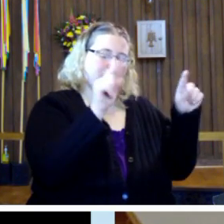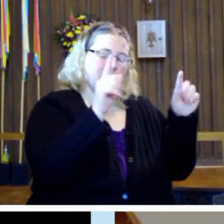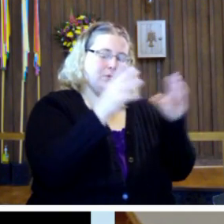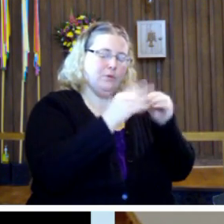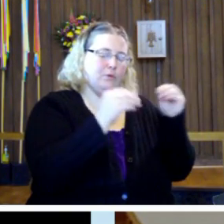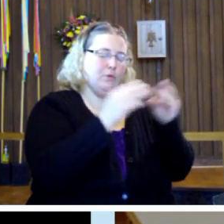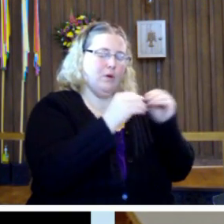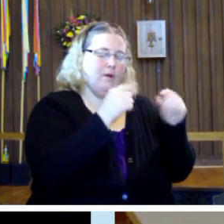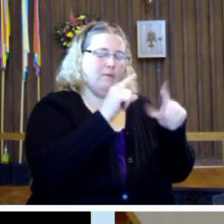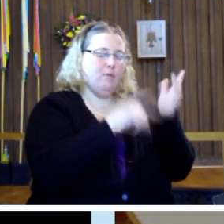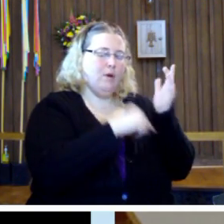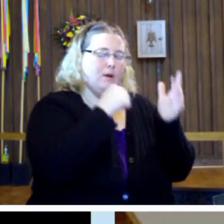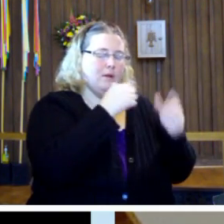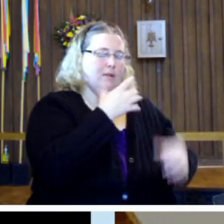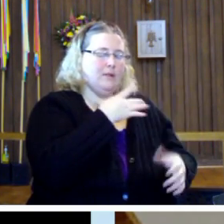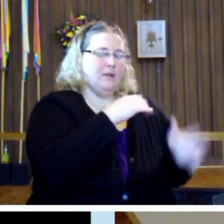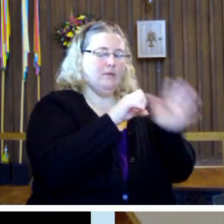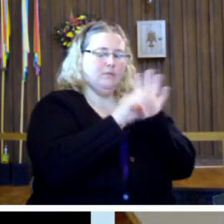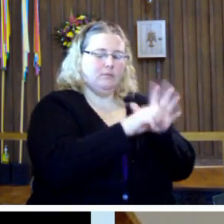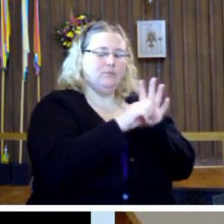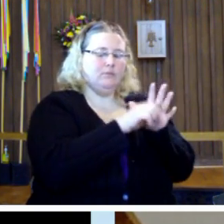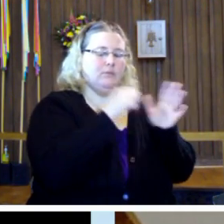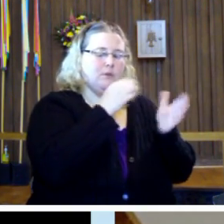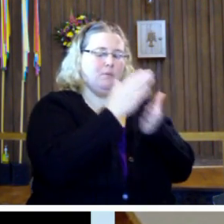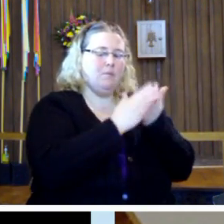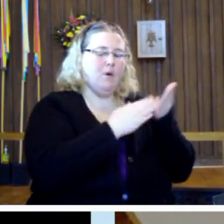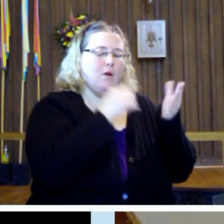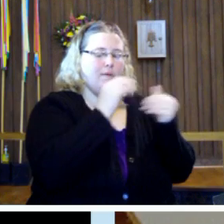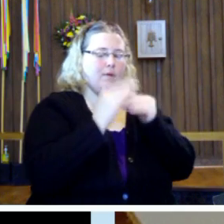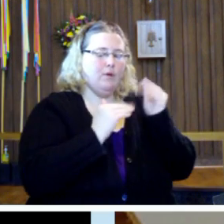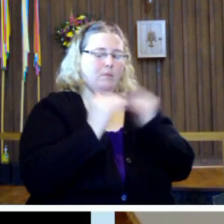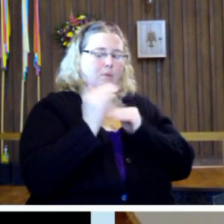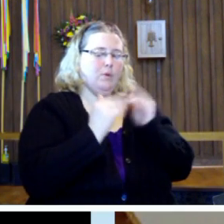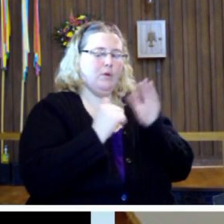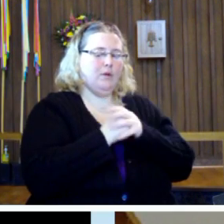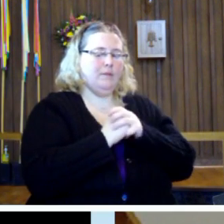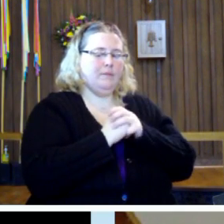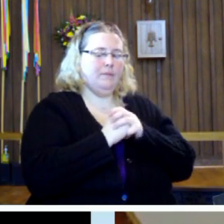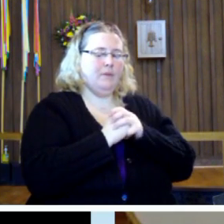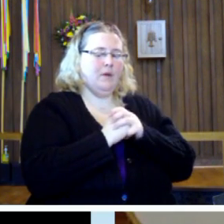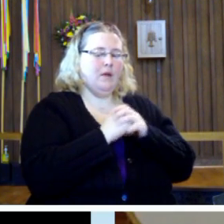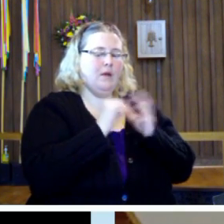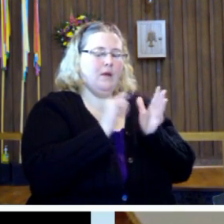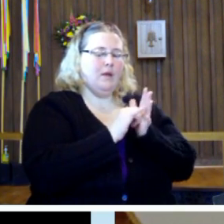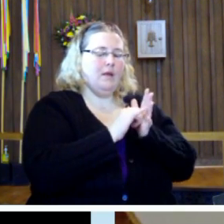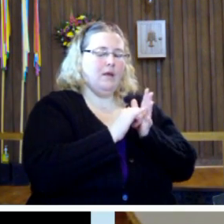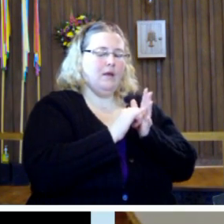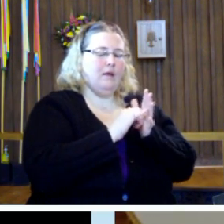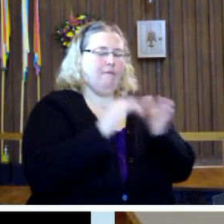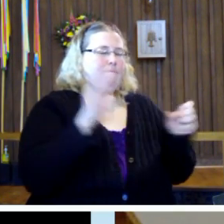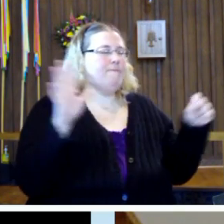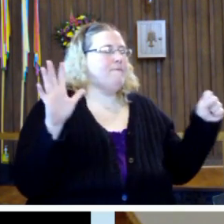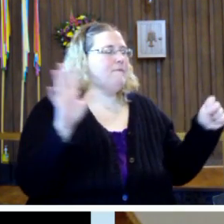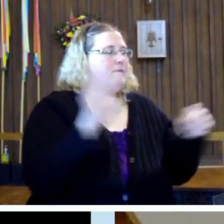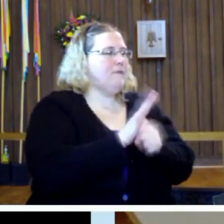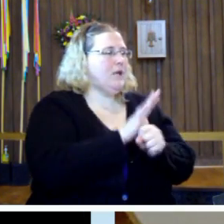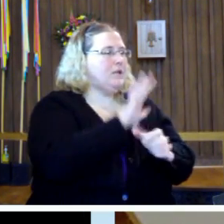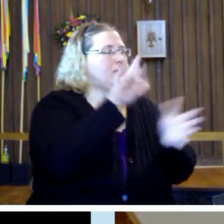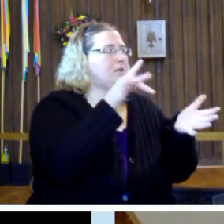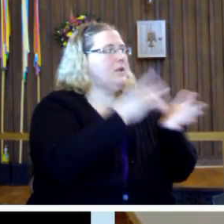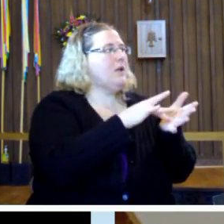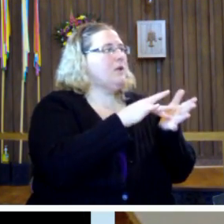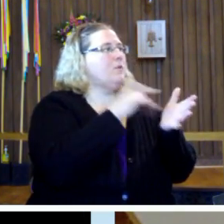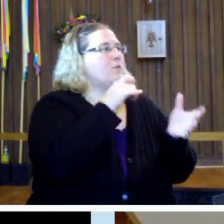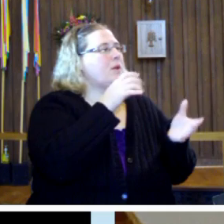story of what it's like to be part of a community that is filled and centered around